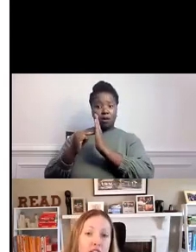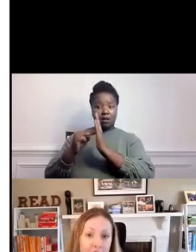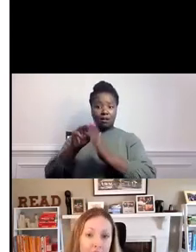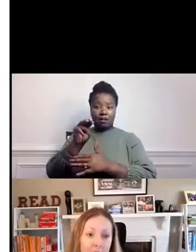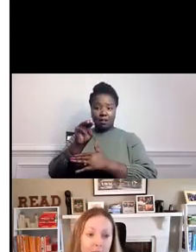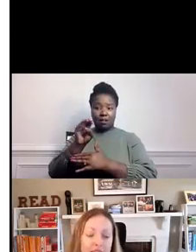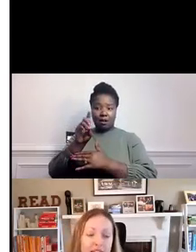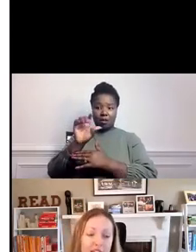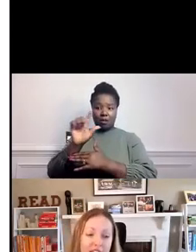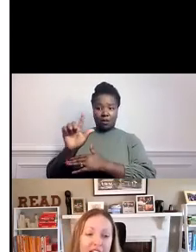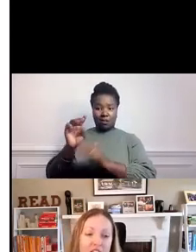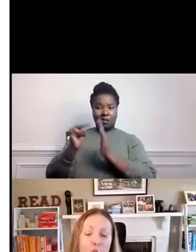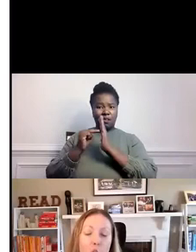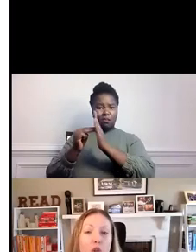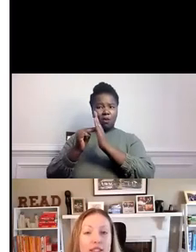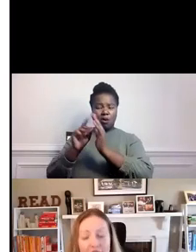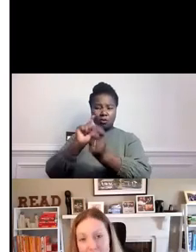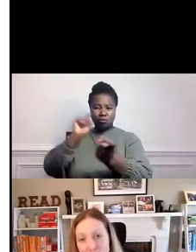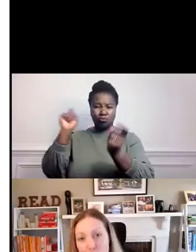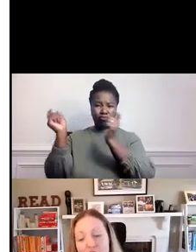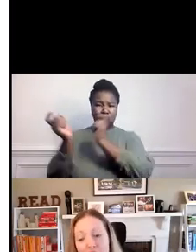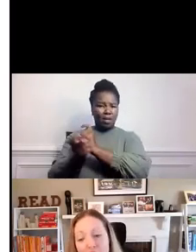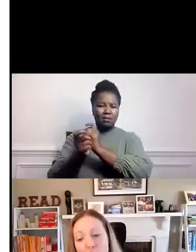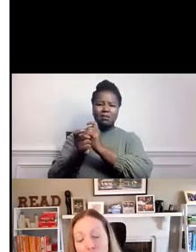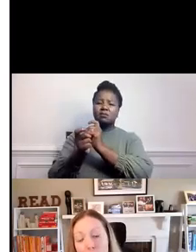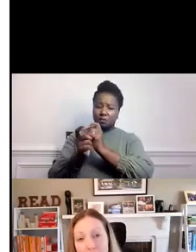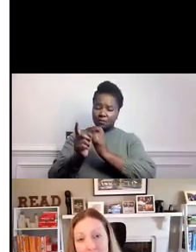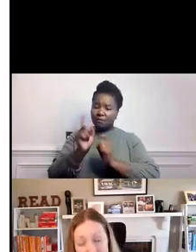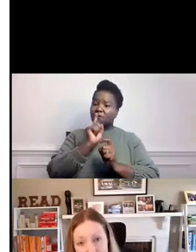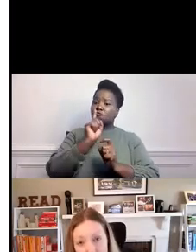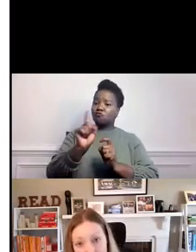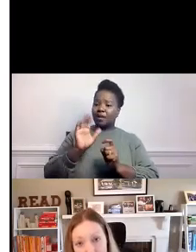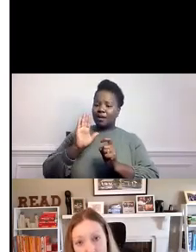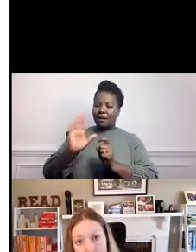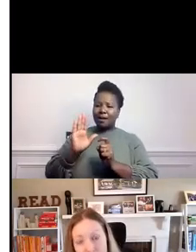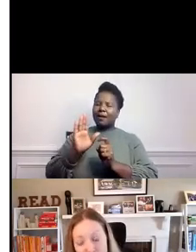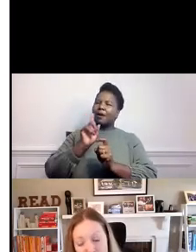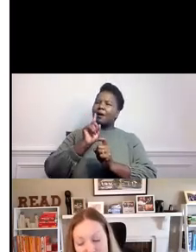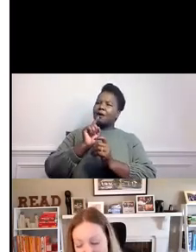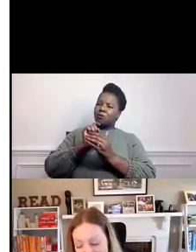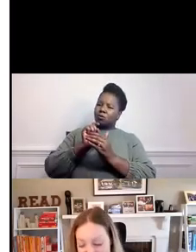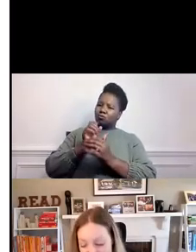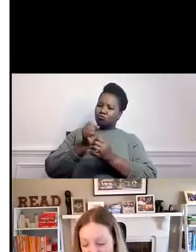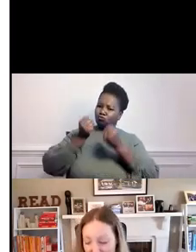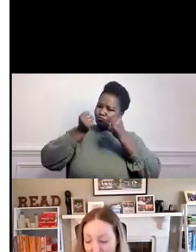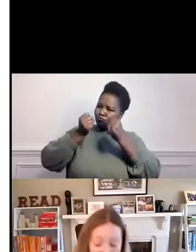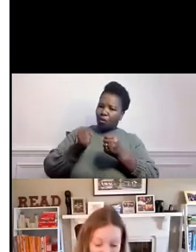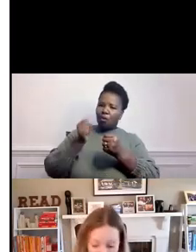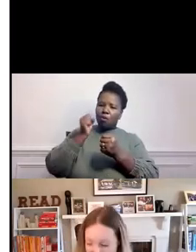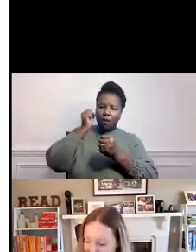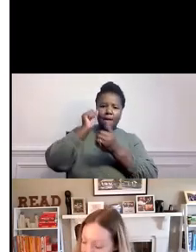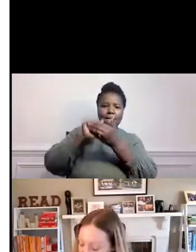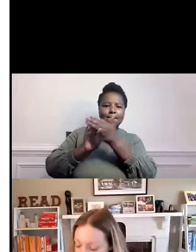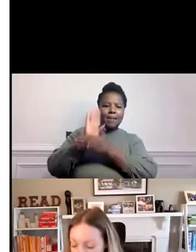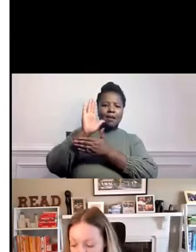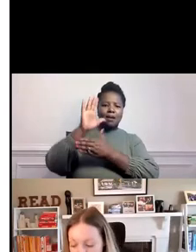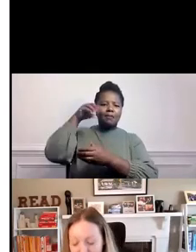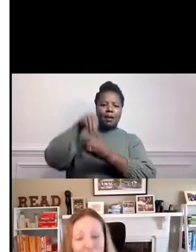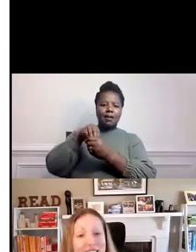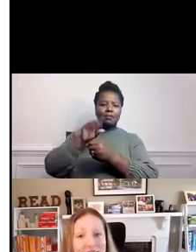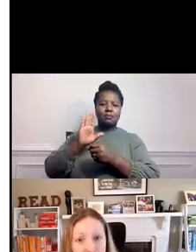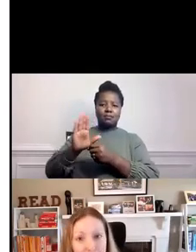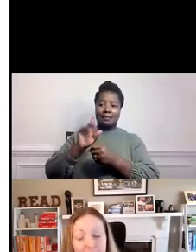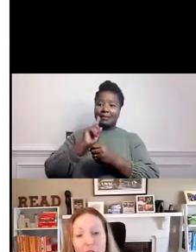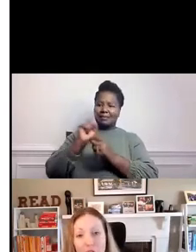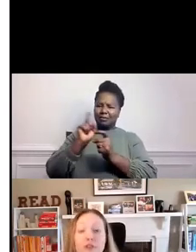the pandemic, but they had to hold tight to what their core beliefs were so that they didn't go off and become,